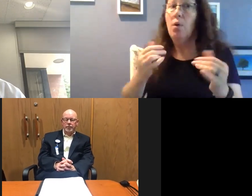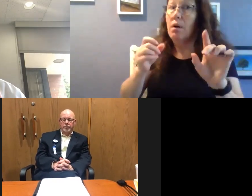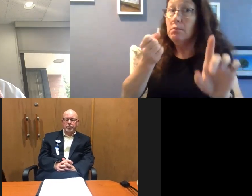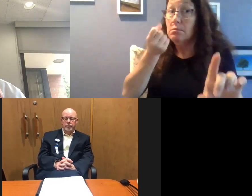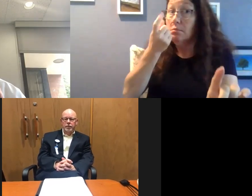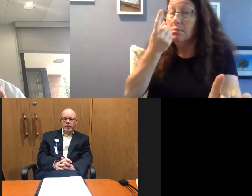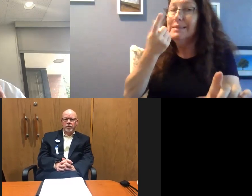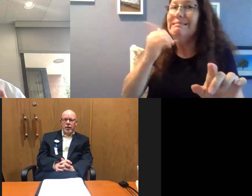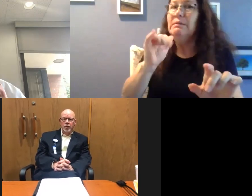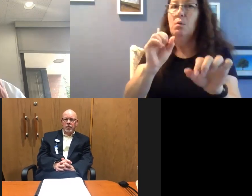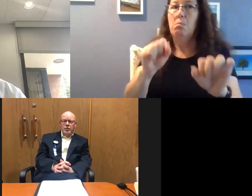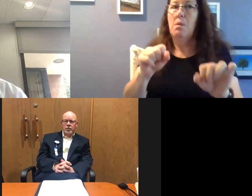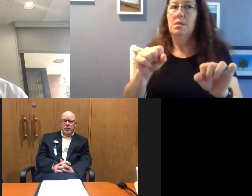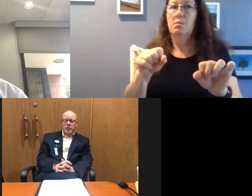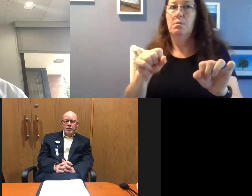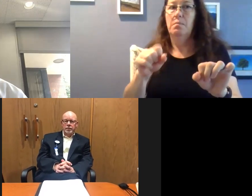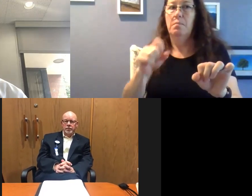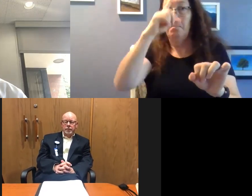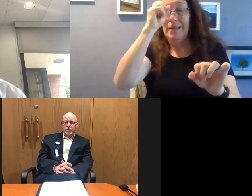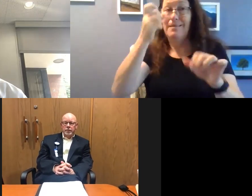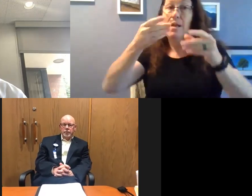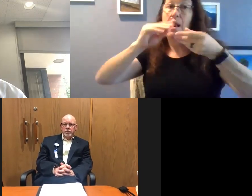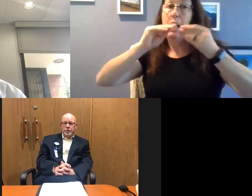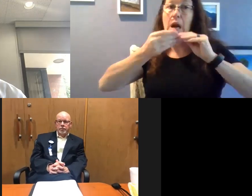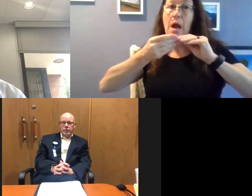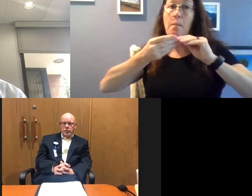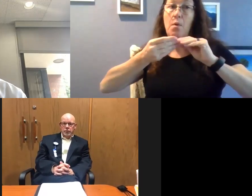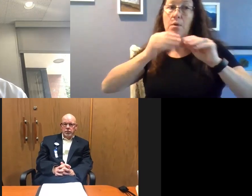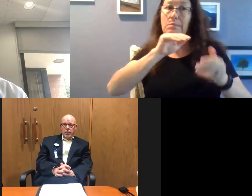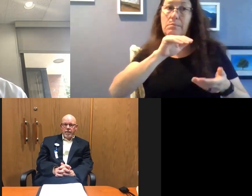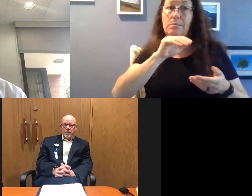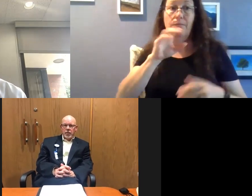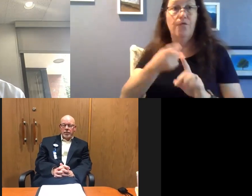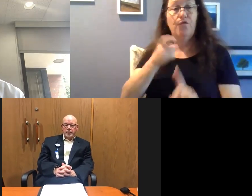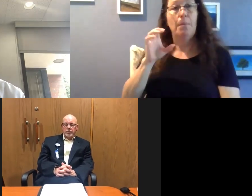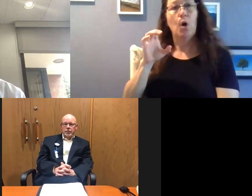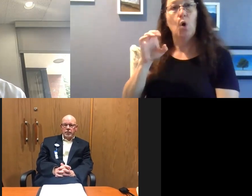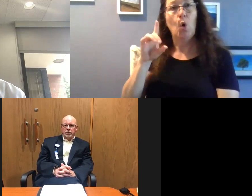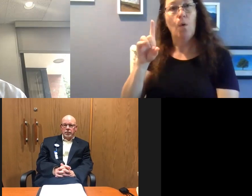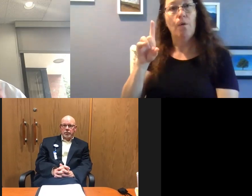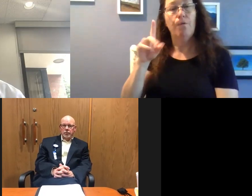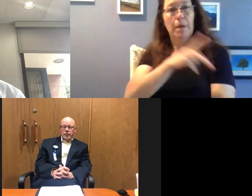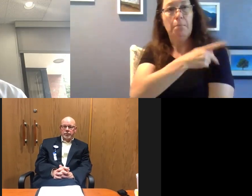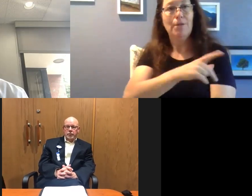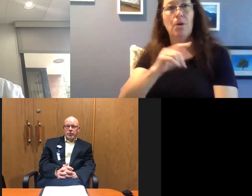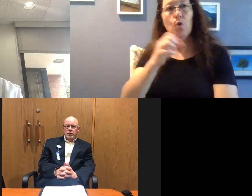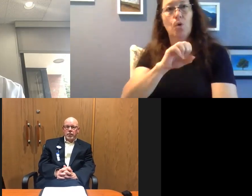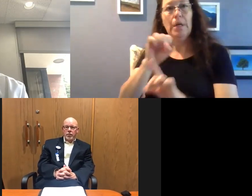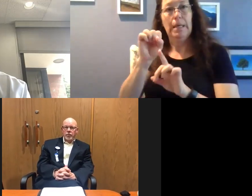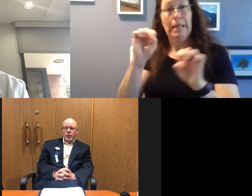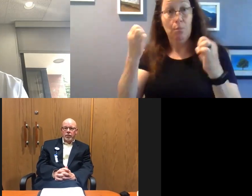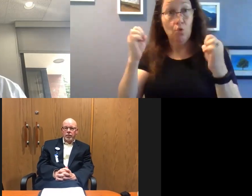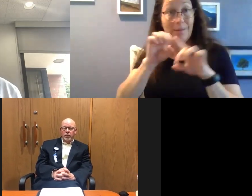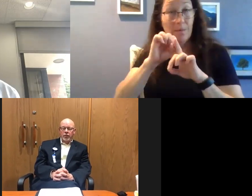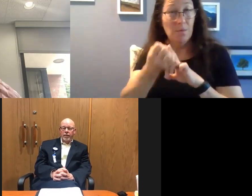to, because of the volume that may come to us from COVID patients and other emergencies to be able to